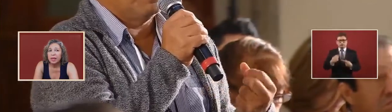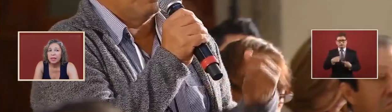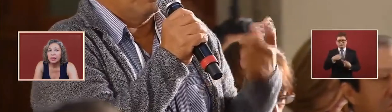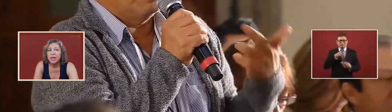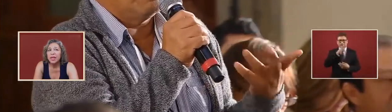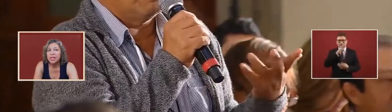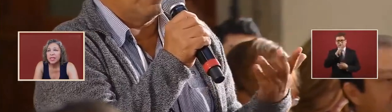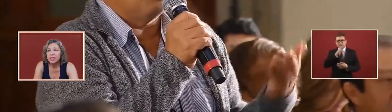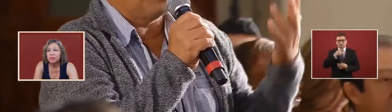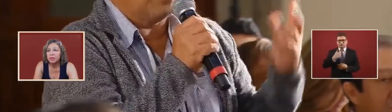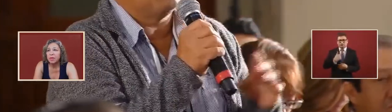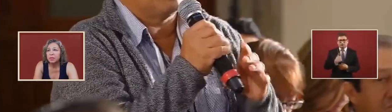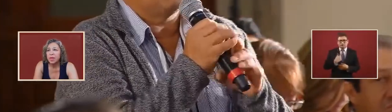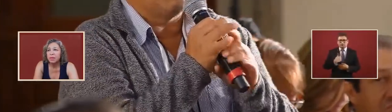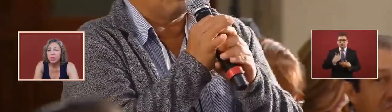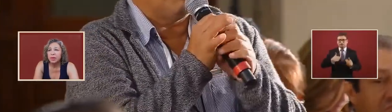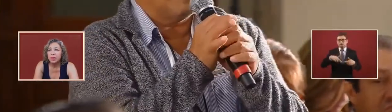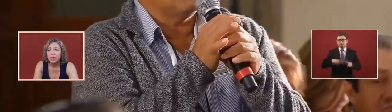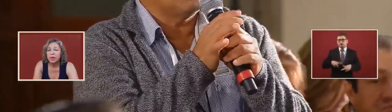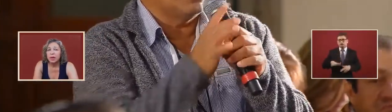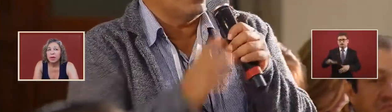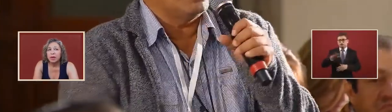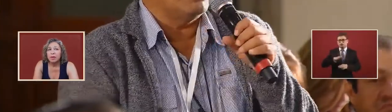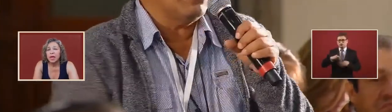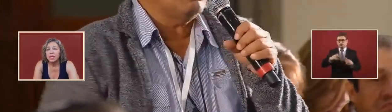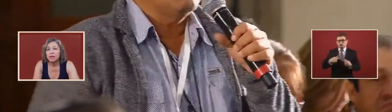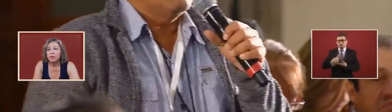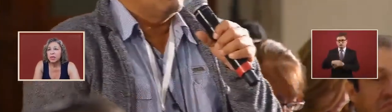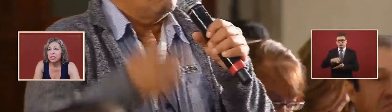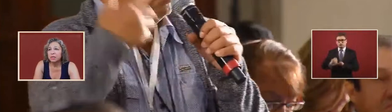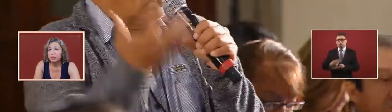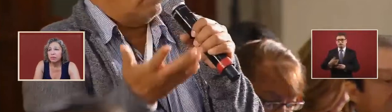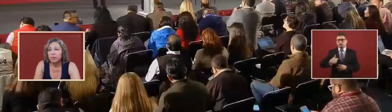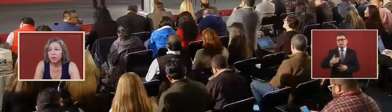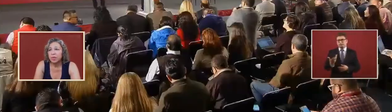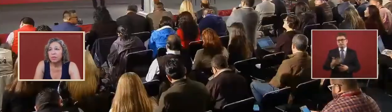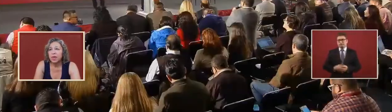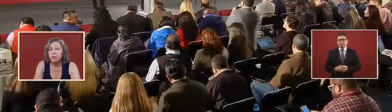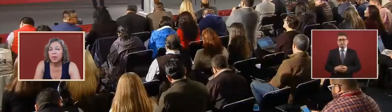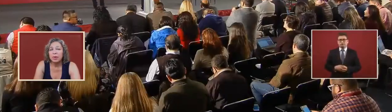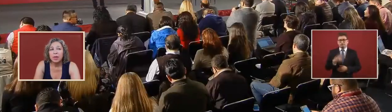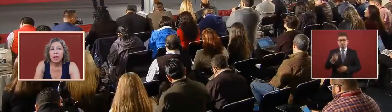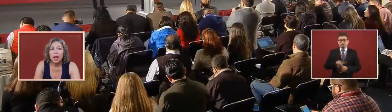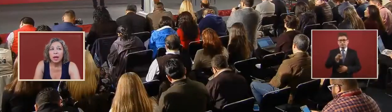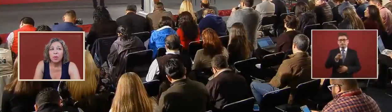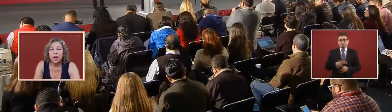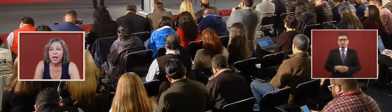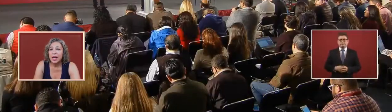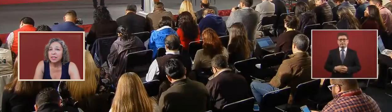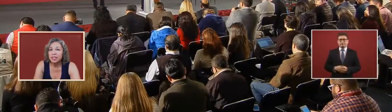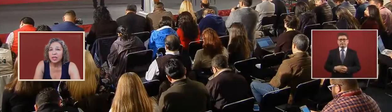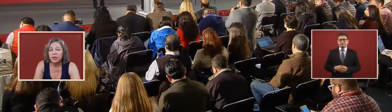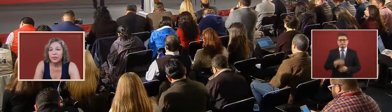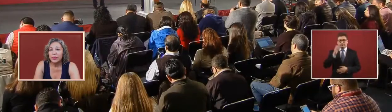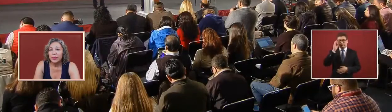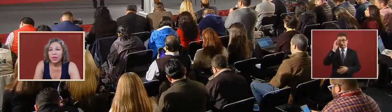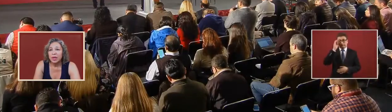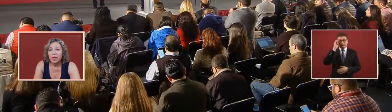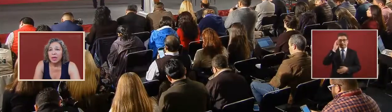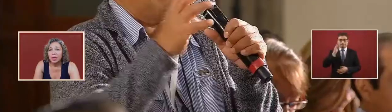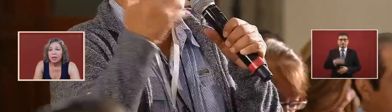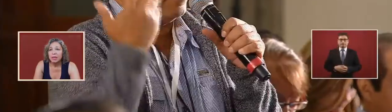uneasiness from the people as a voice for the people i want to ask you